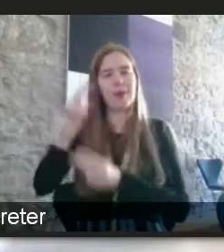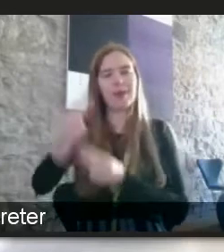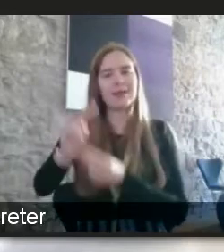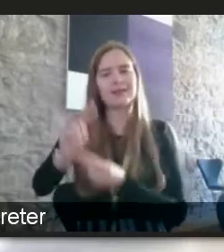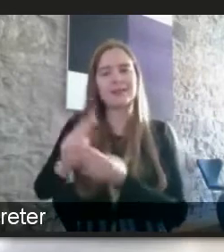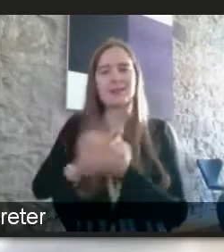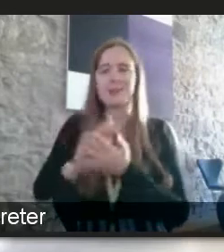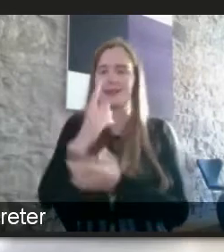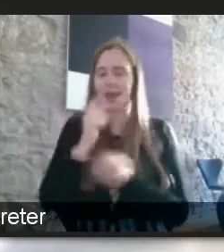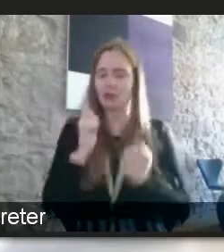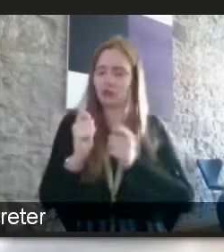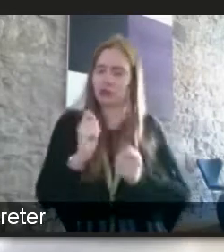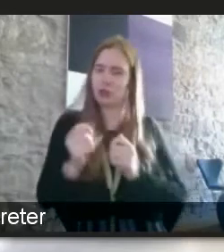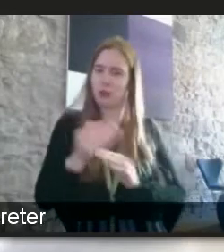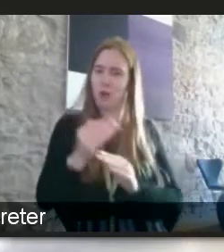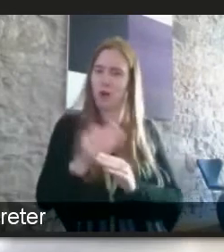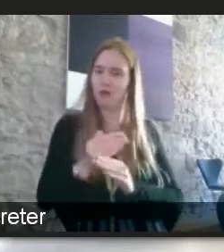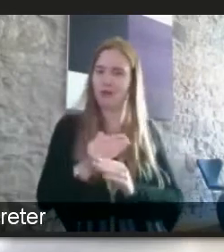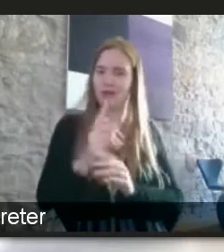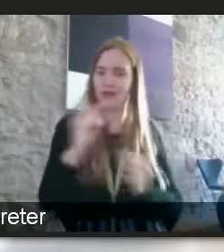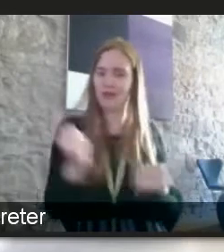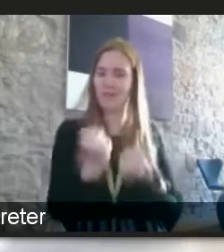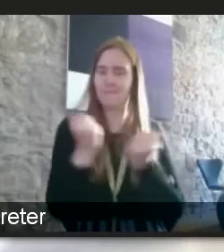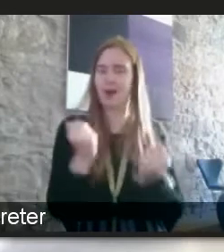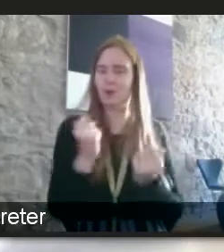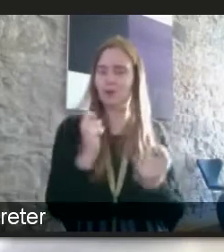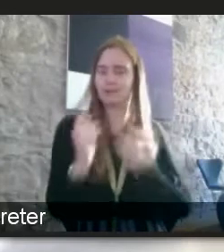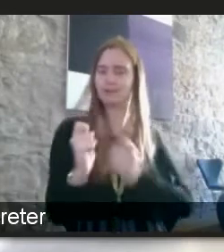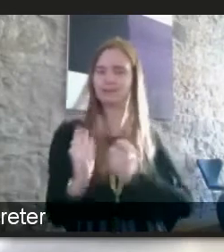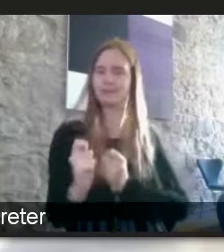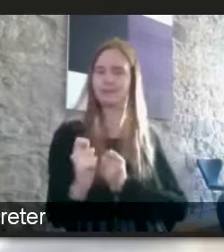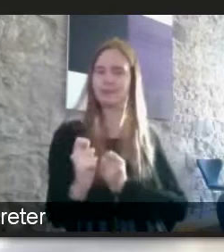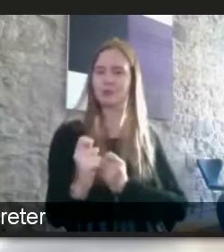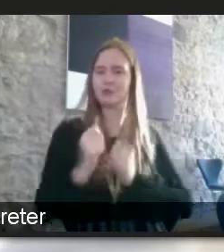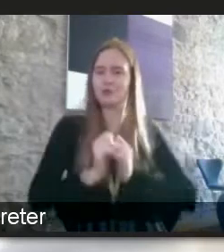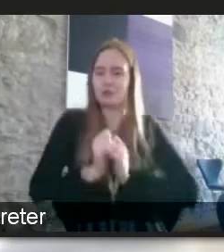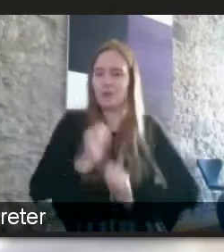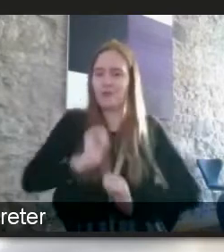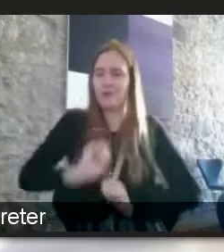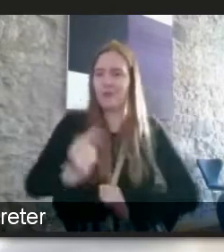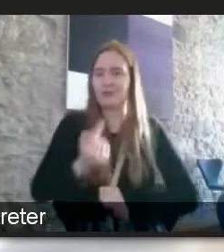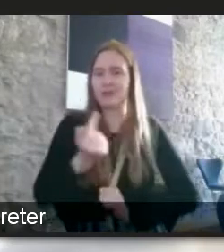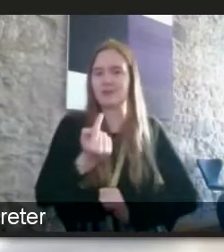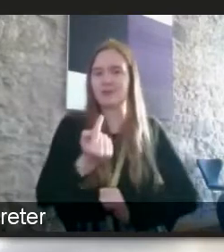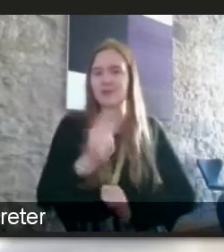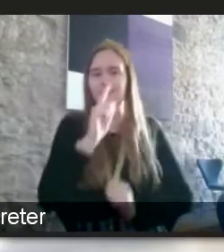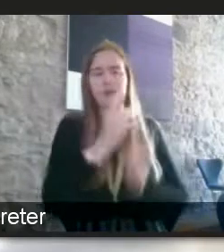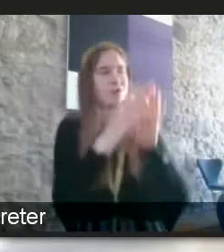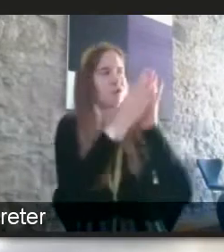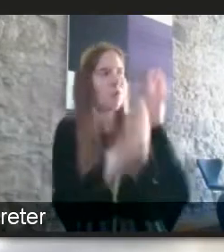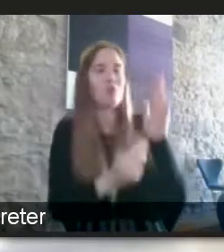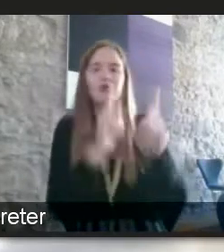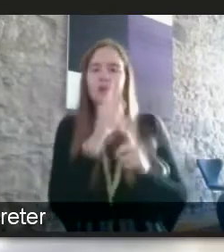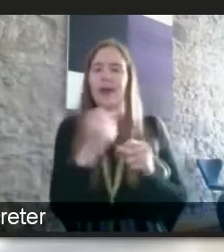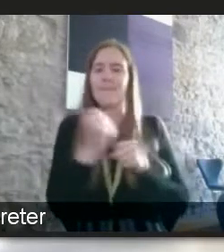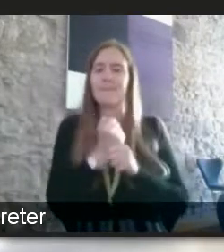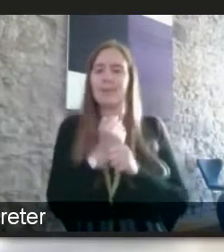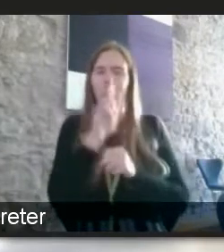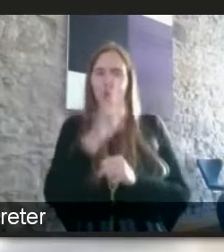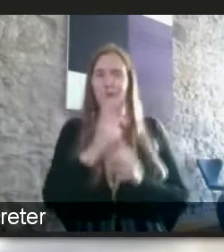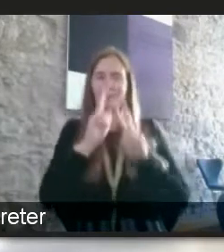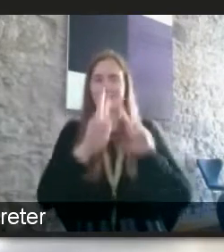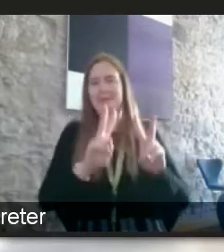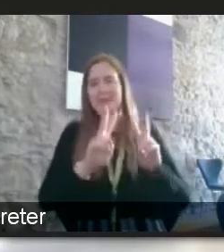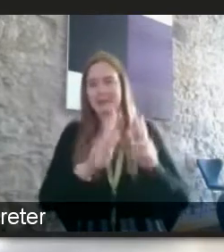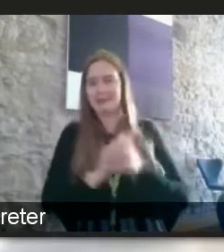the way that they work they've got that power to do that so i think role models you can't be what you can't see um most